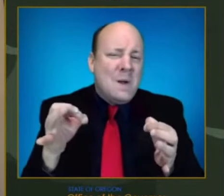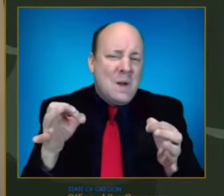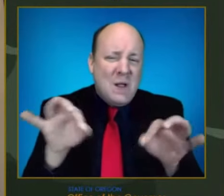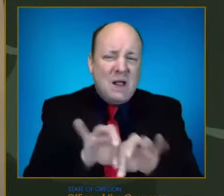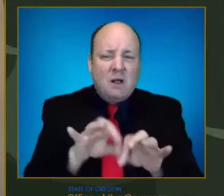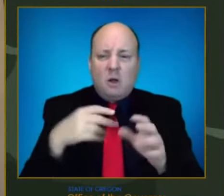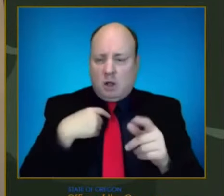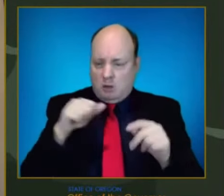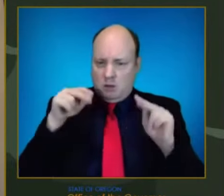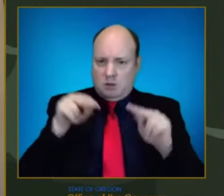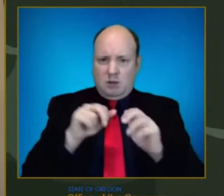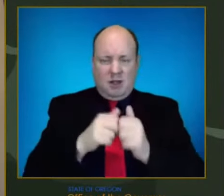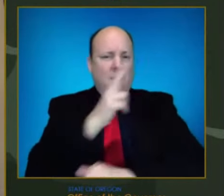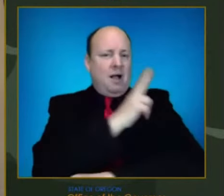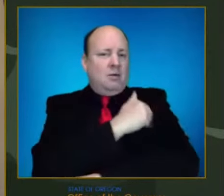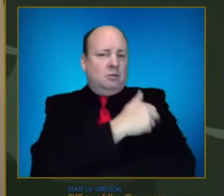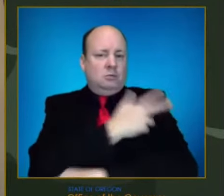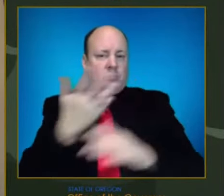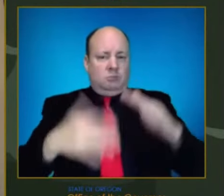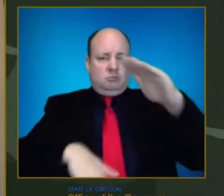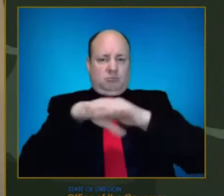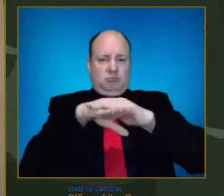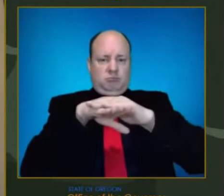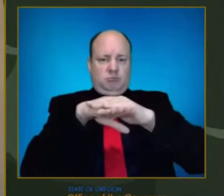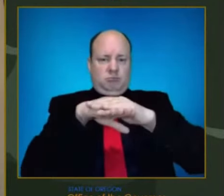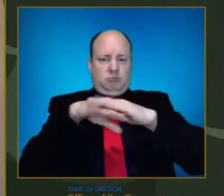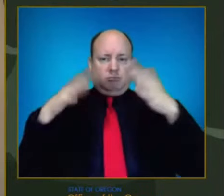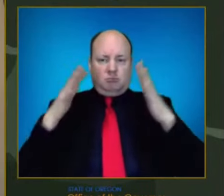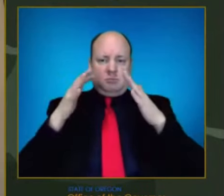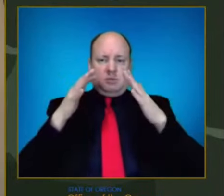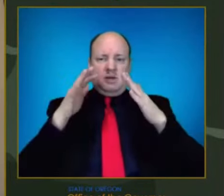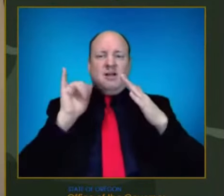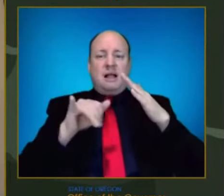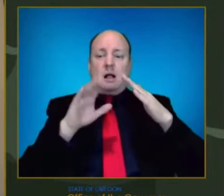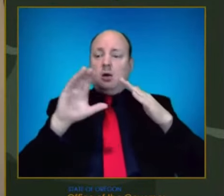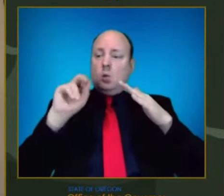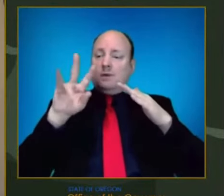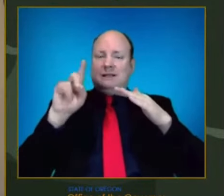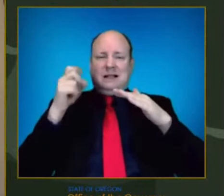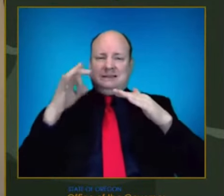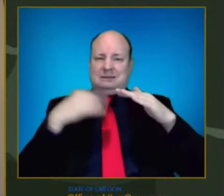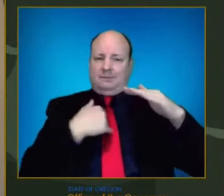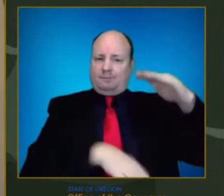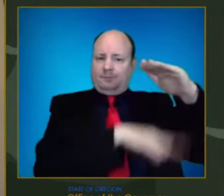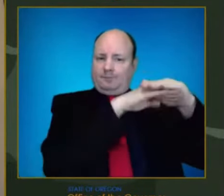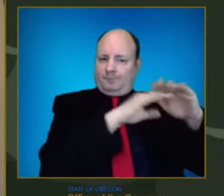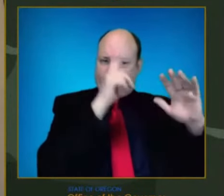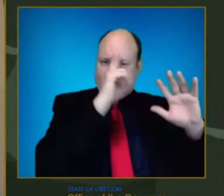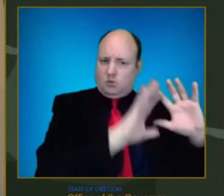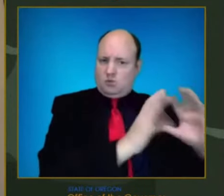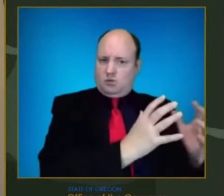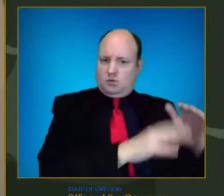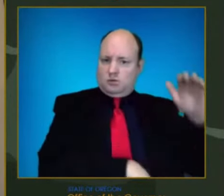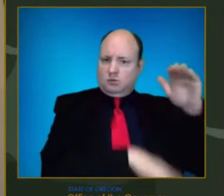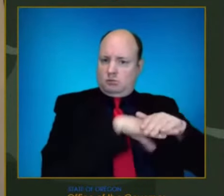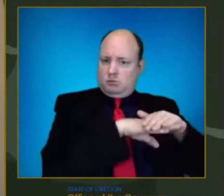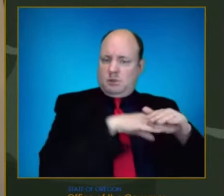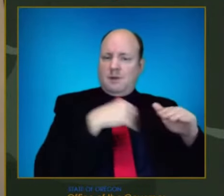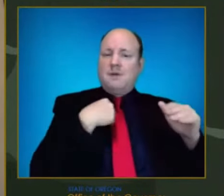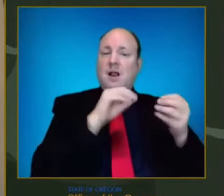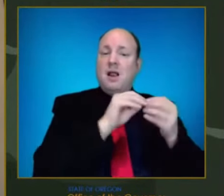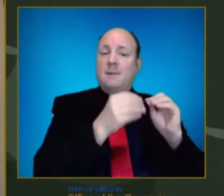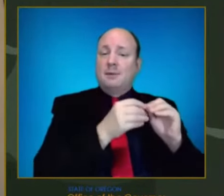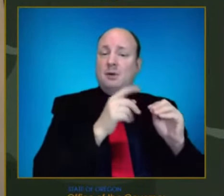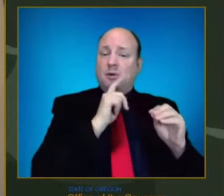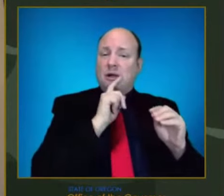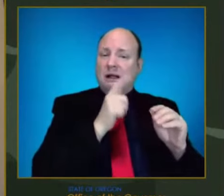with COVID-19. Unfortunately, that's a lagging indicator and not usually the first thing that we see. So we want to